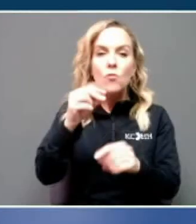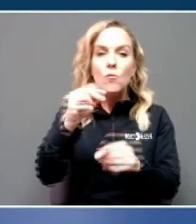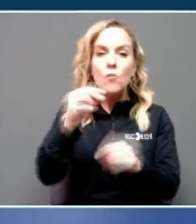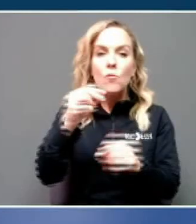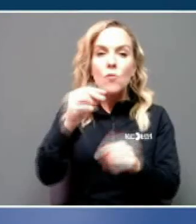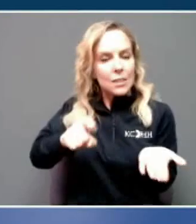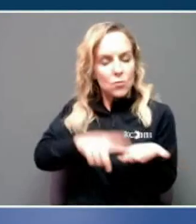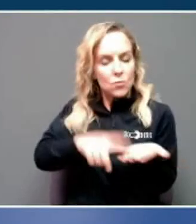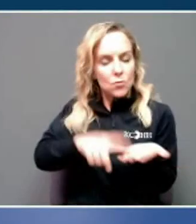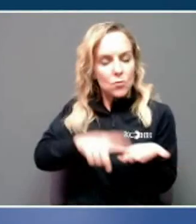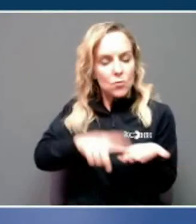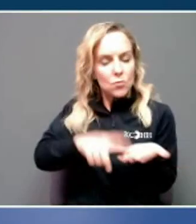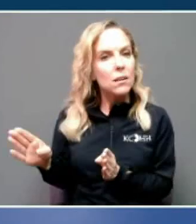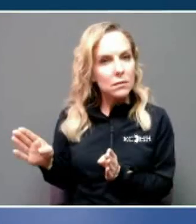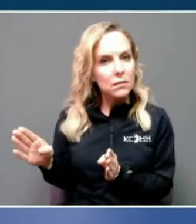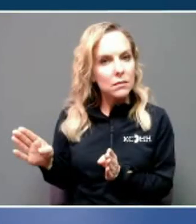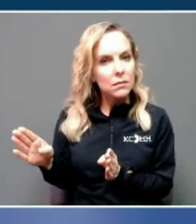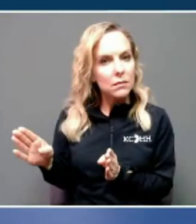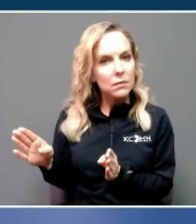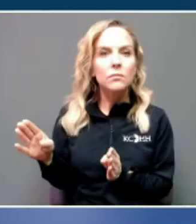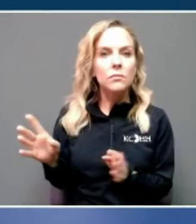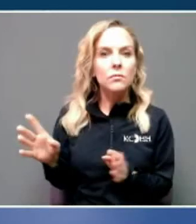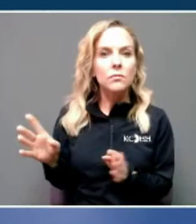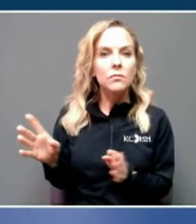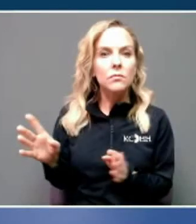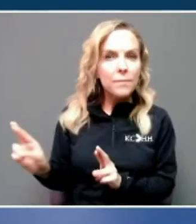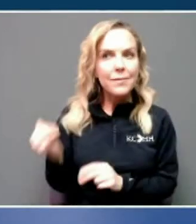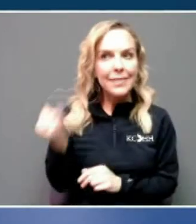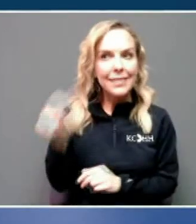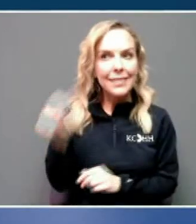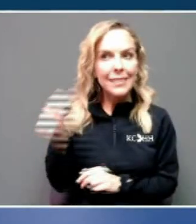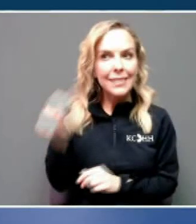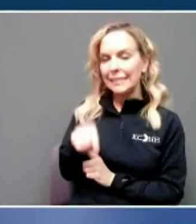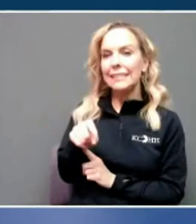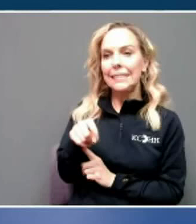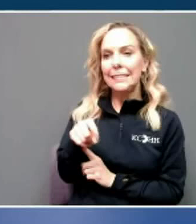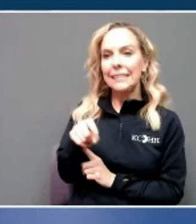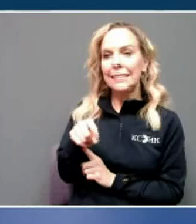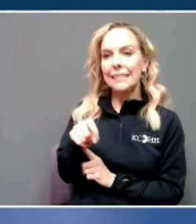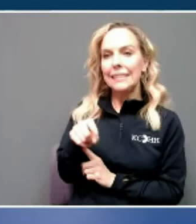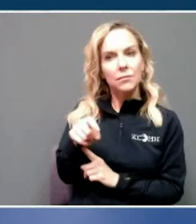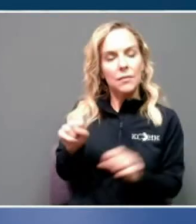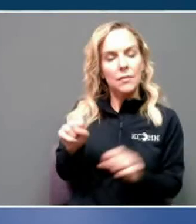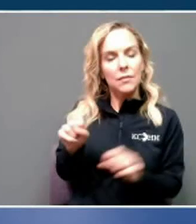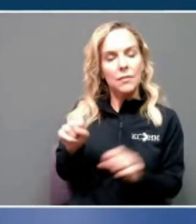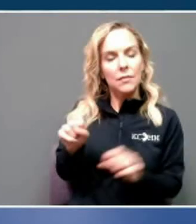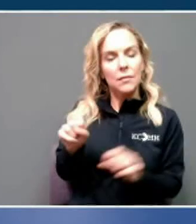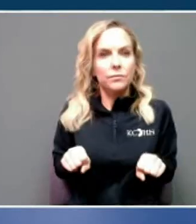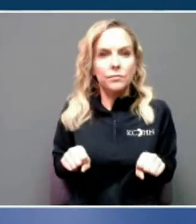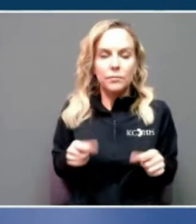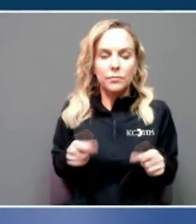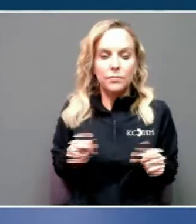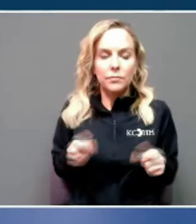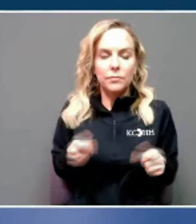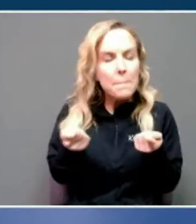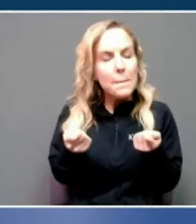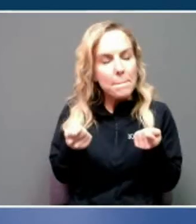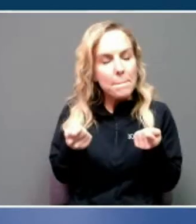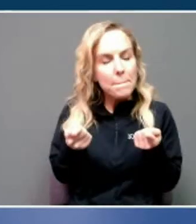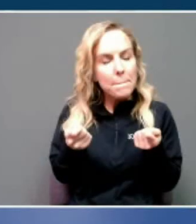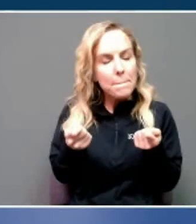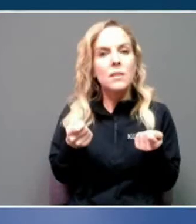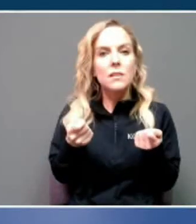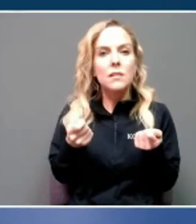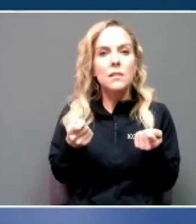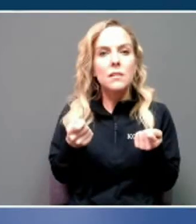and be ready if needed to be able to manage in a